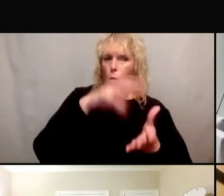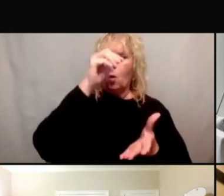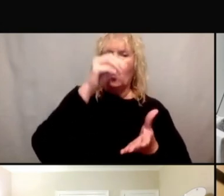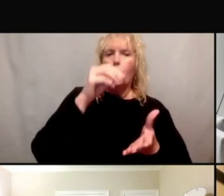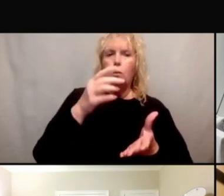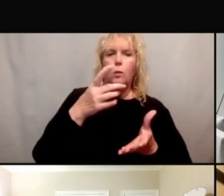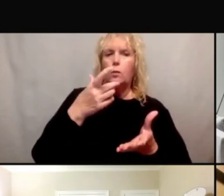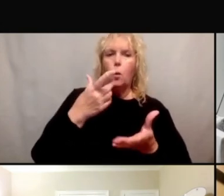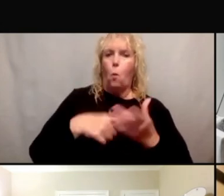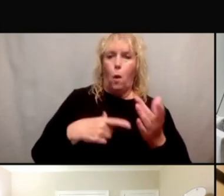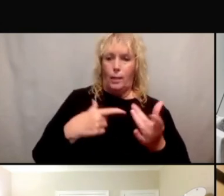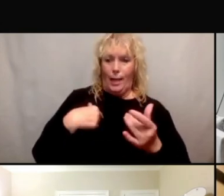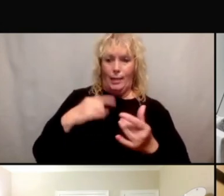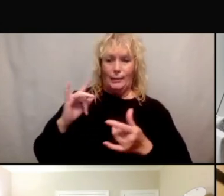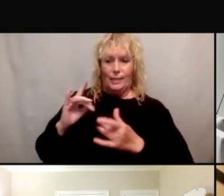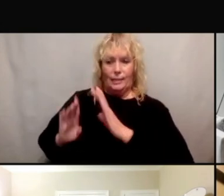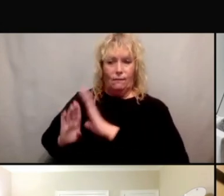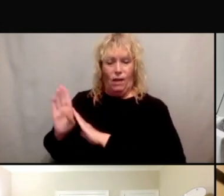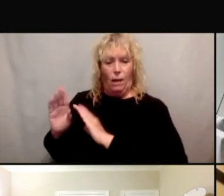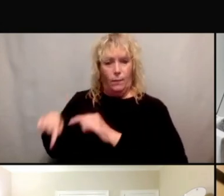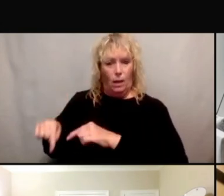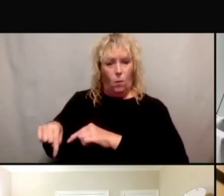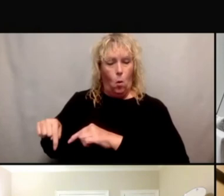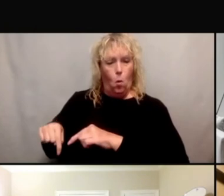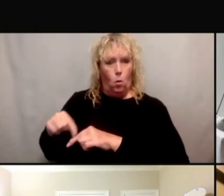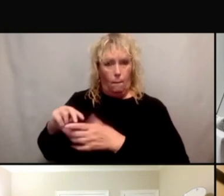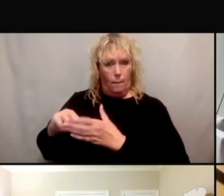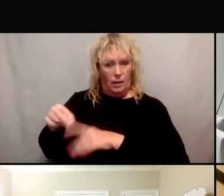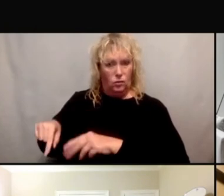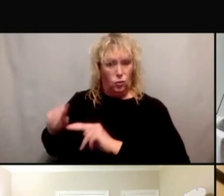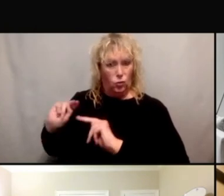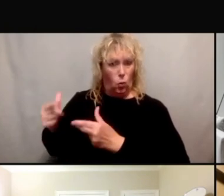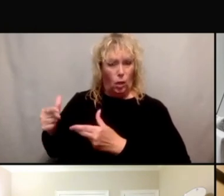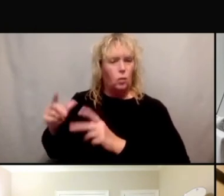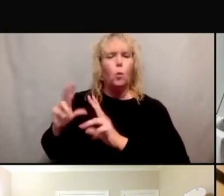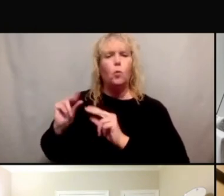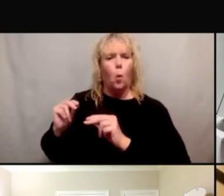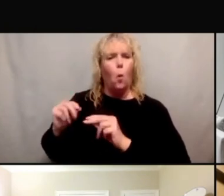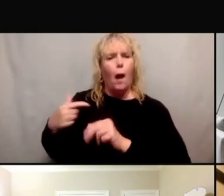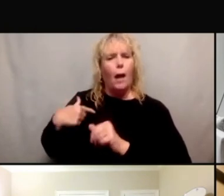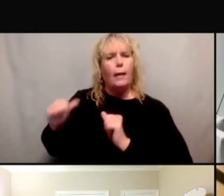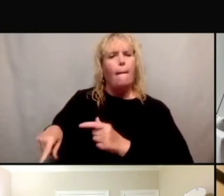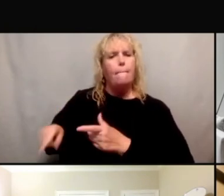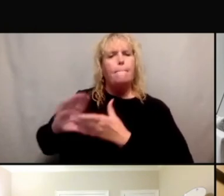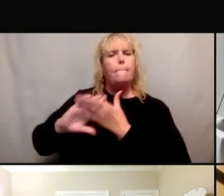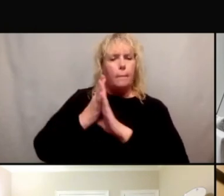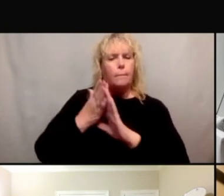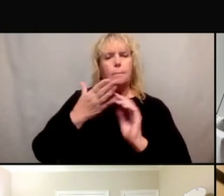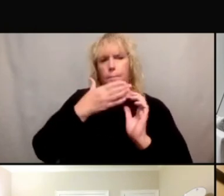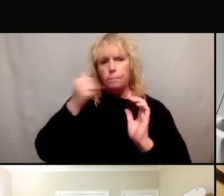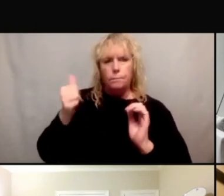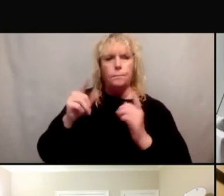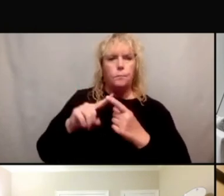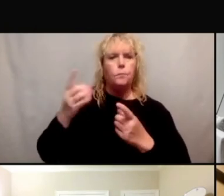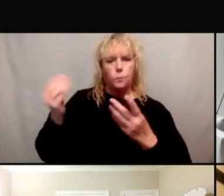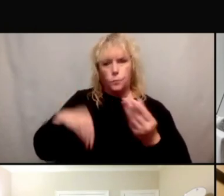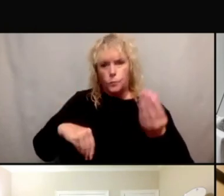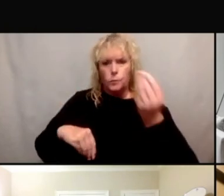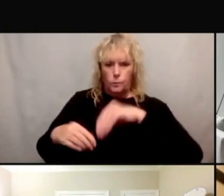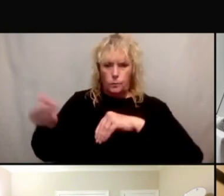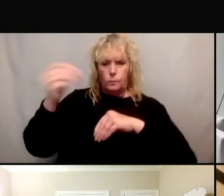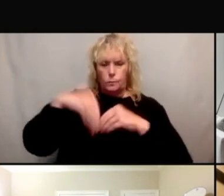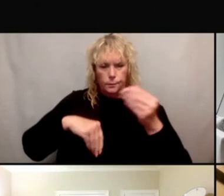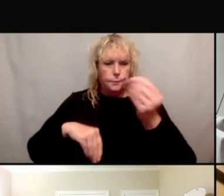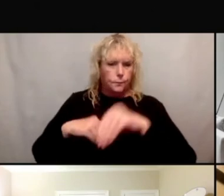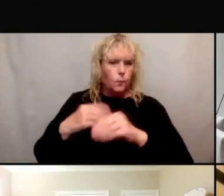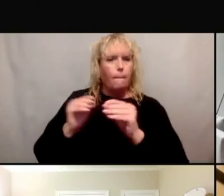thing you developed earlier was not good. It just means you can make it better by integrating more diverse perspectives and making it more